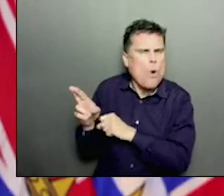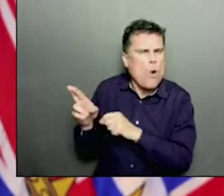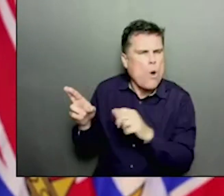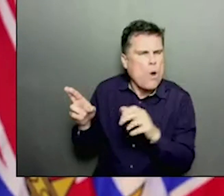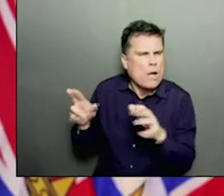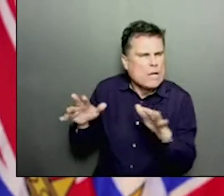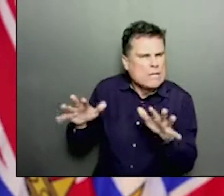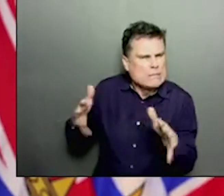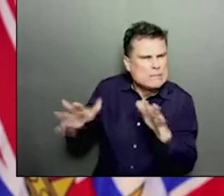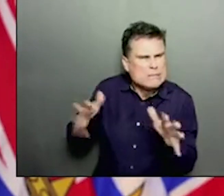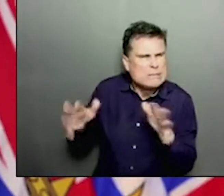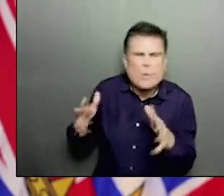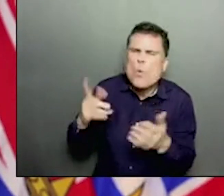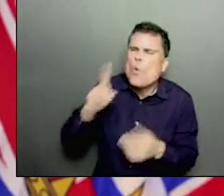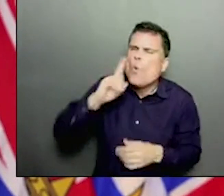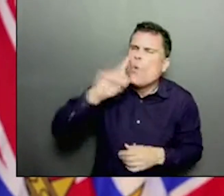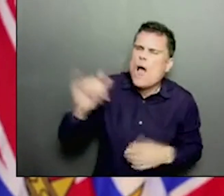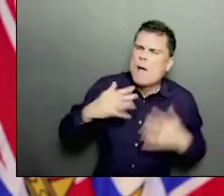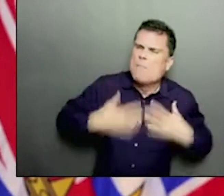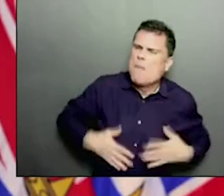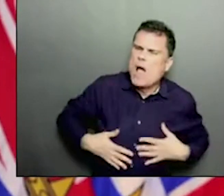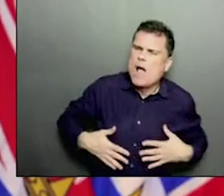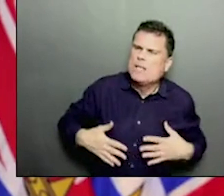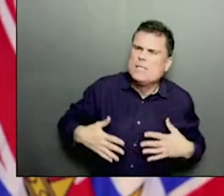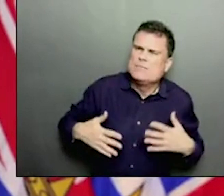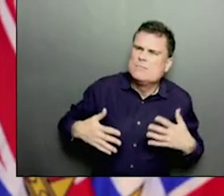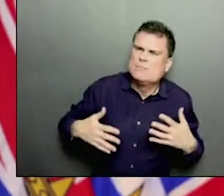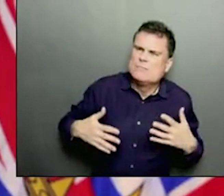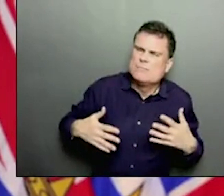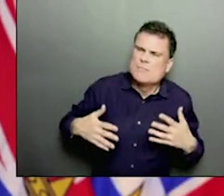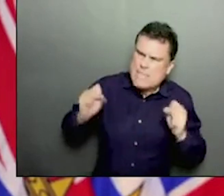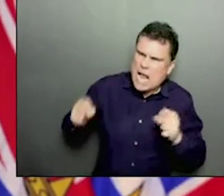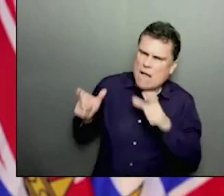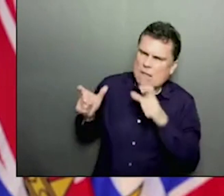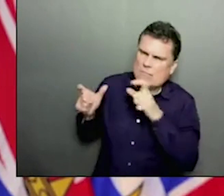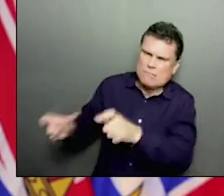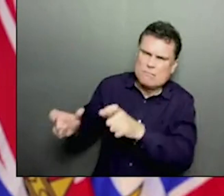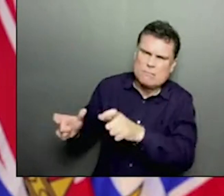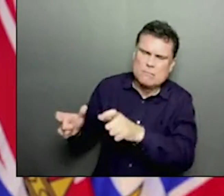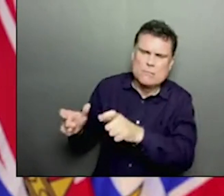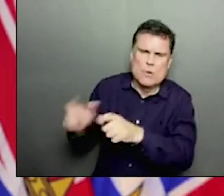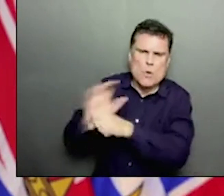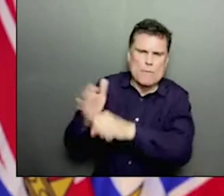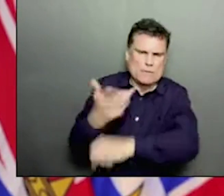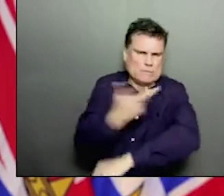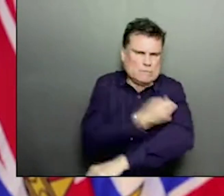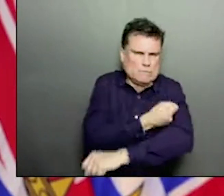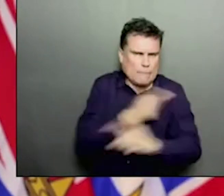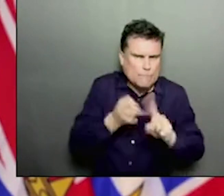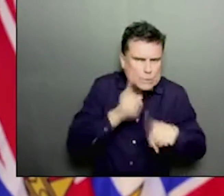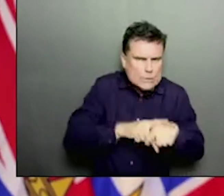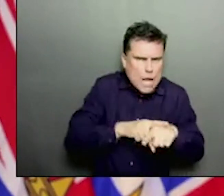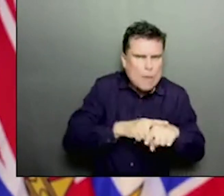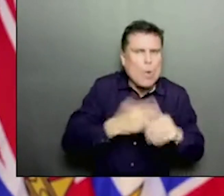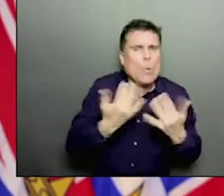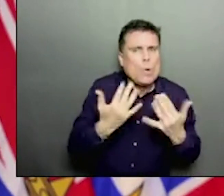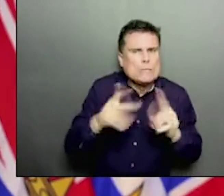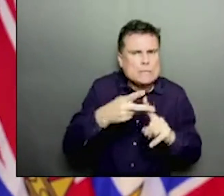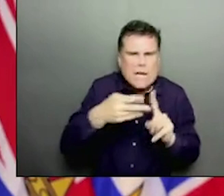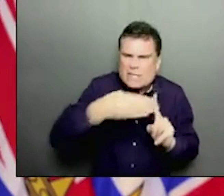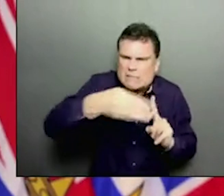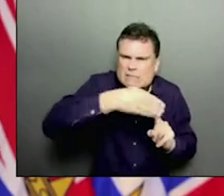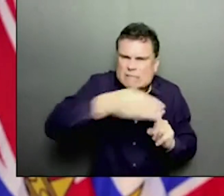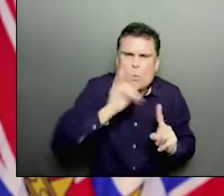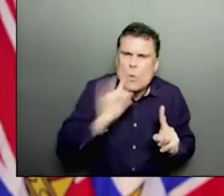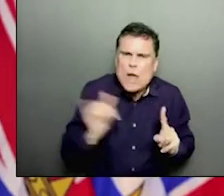doses? Because that can sometimes be more of an issue, I guess, getting people in on time for their second dose. Absolutely. Yeah.